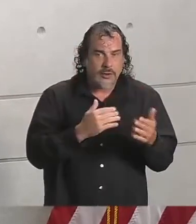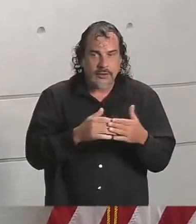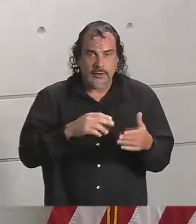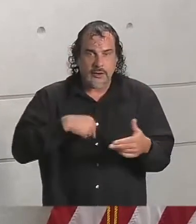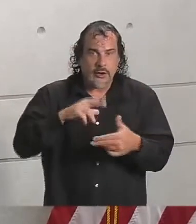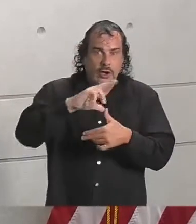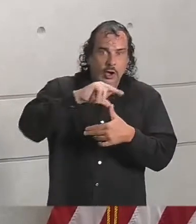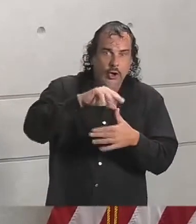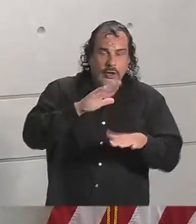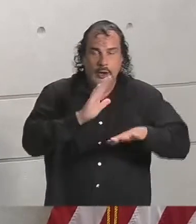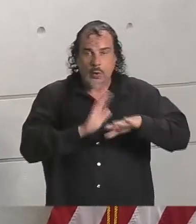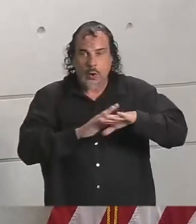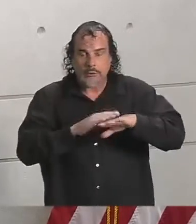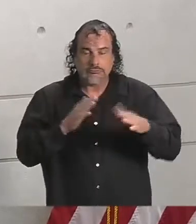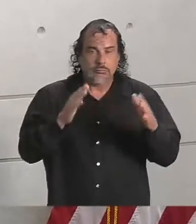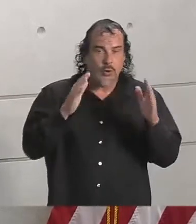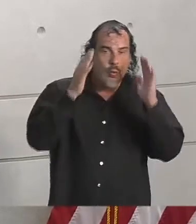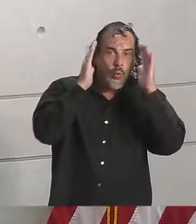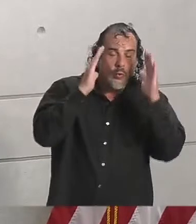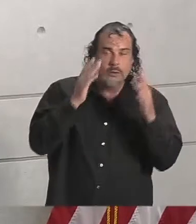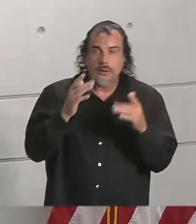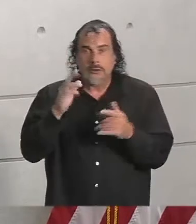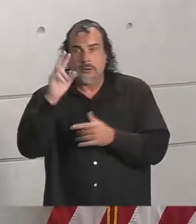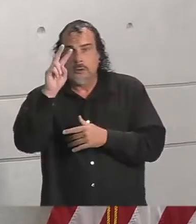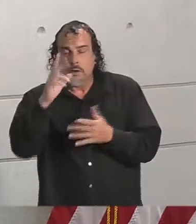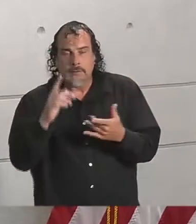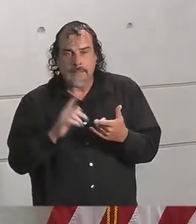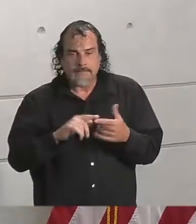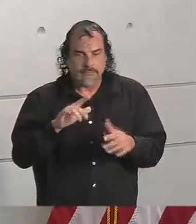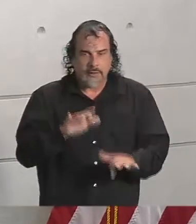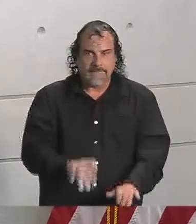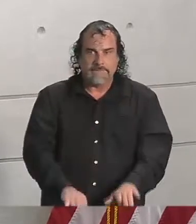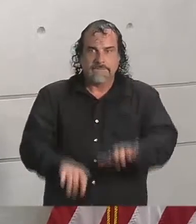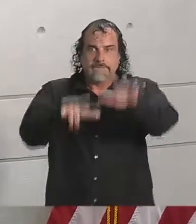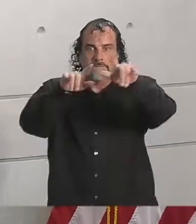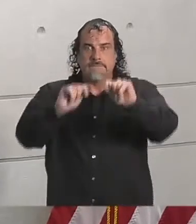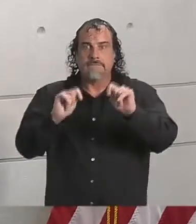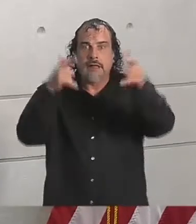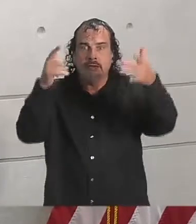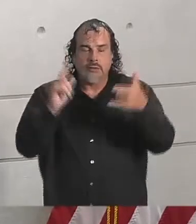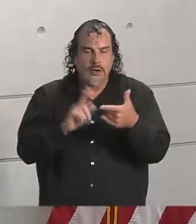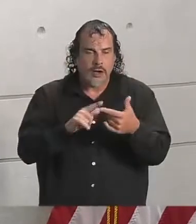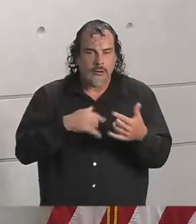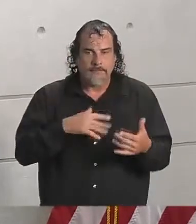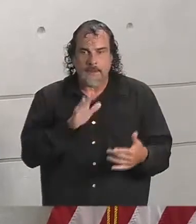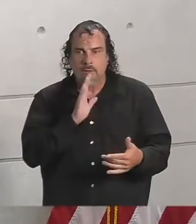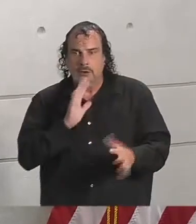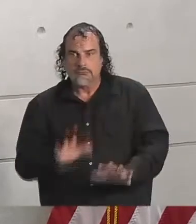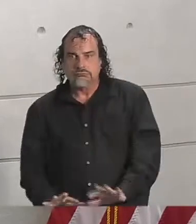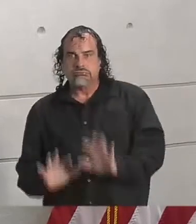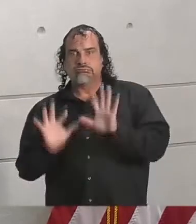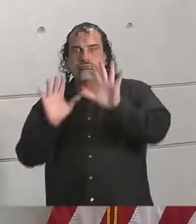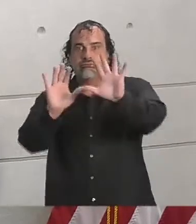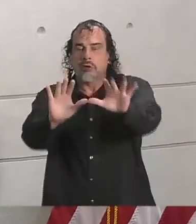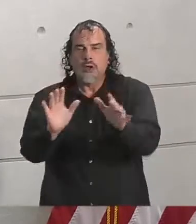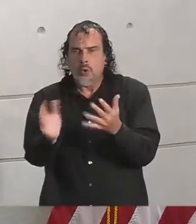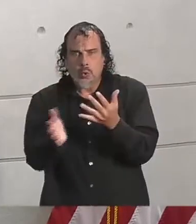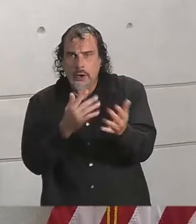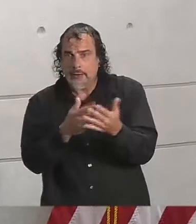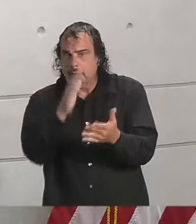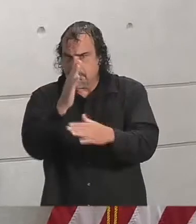watch warning, whether you fall into the flash flood or storm surge. Pay attention and please take action likewise.